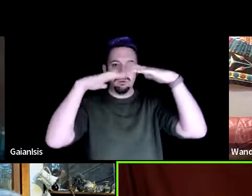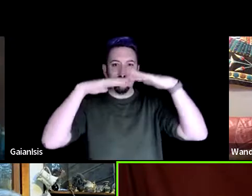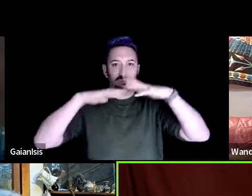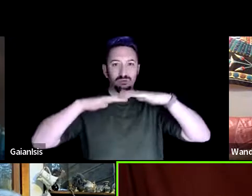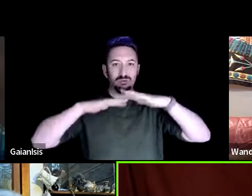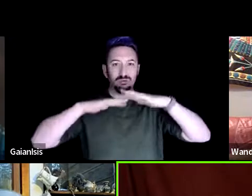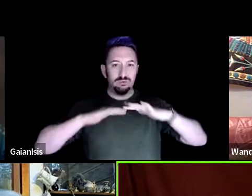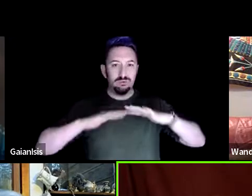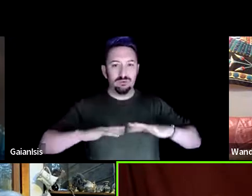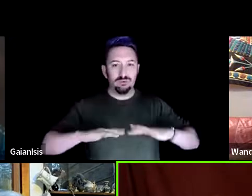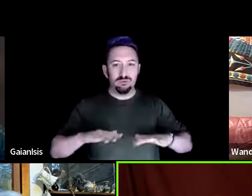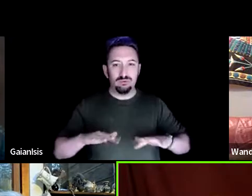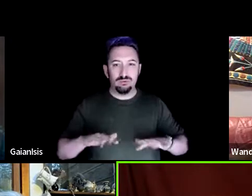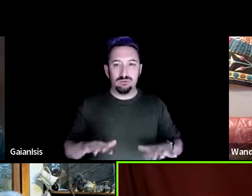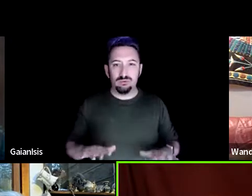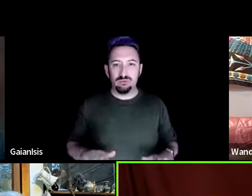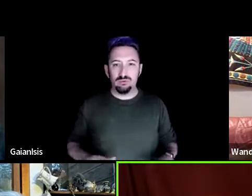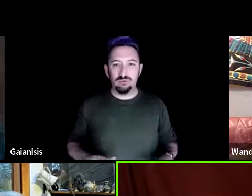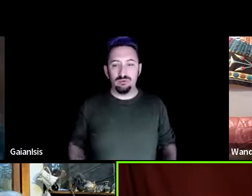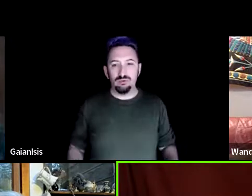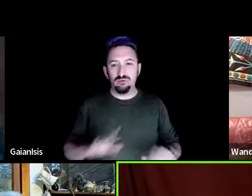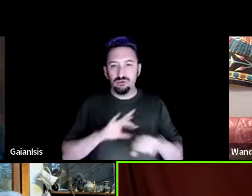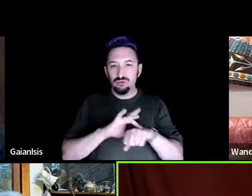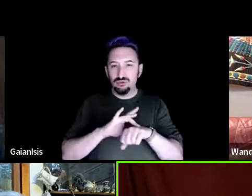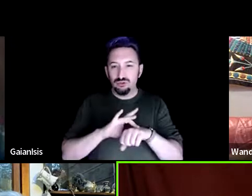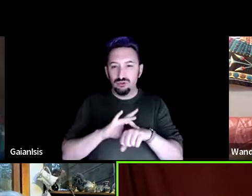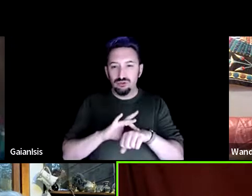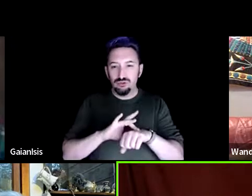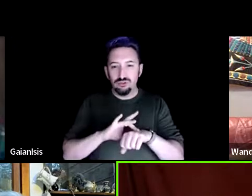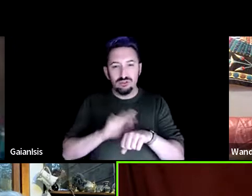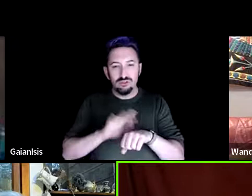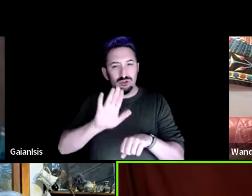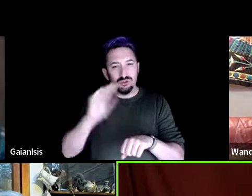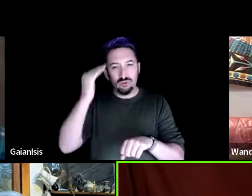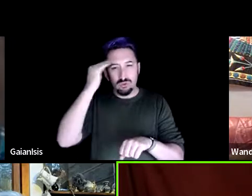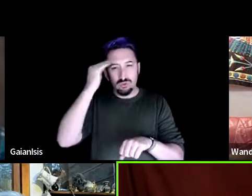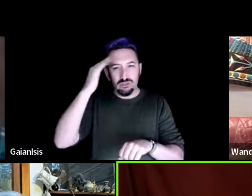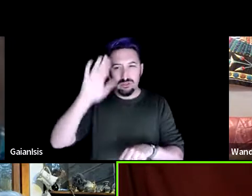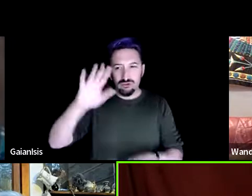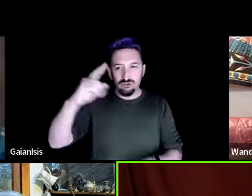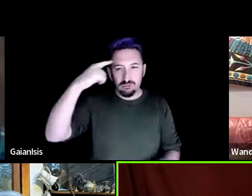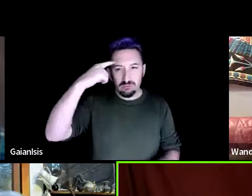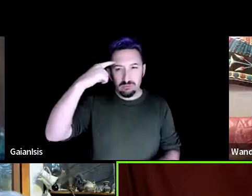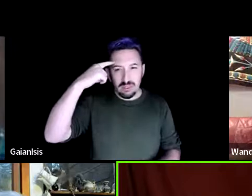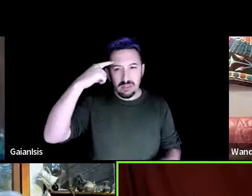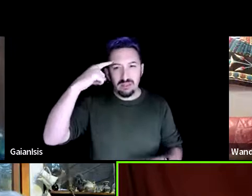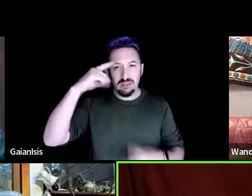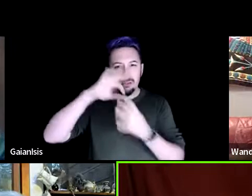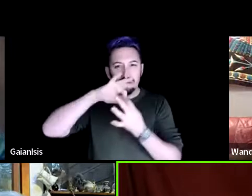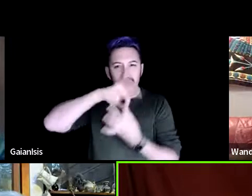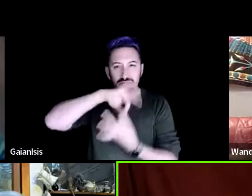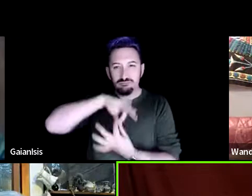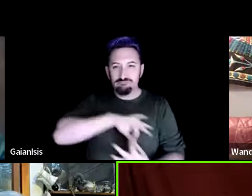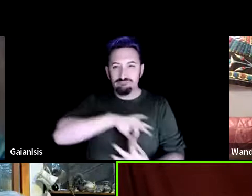Imagine your awareness as threads or roots going through the floor,